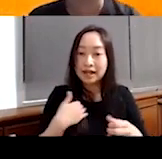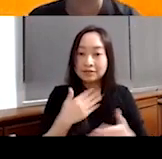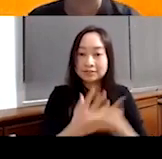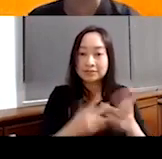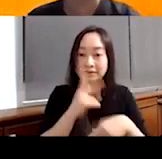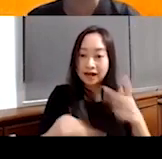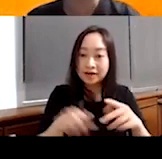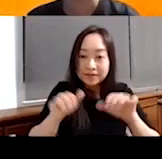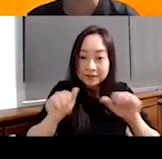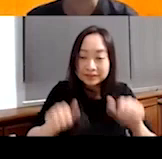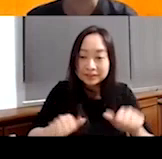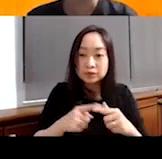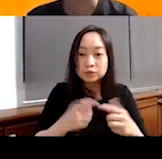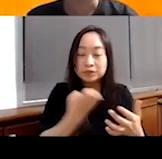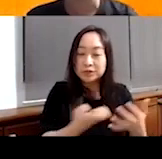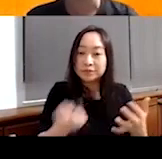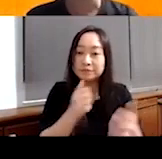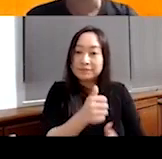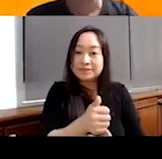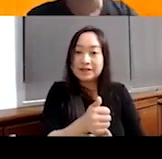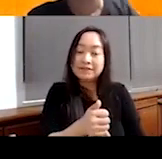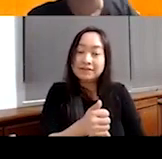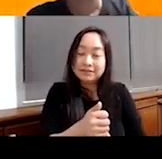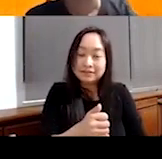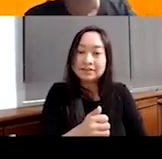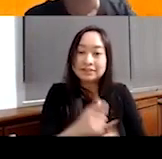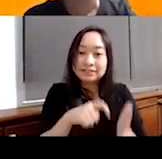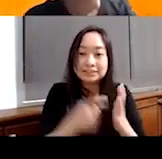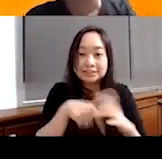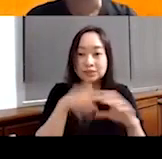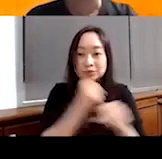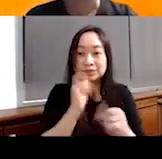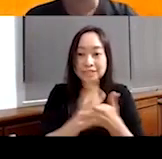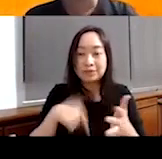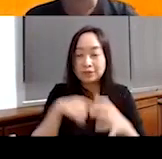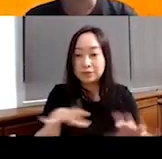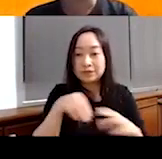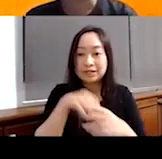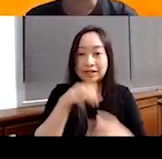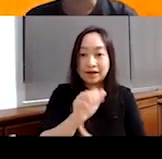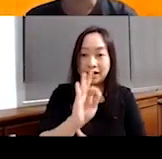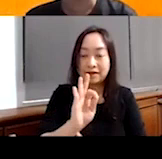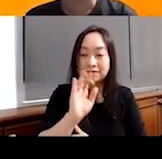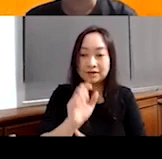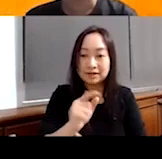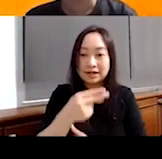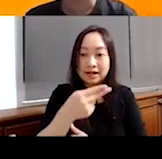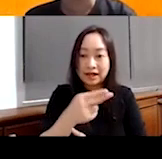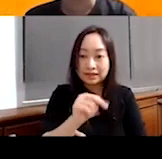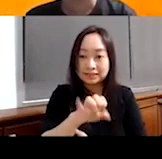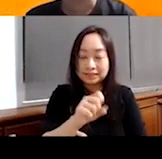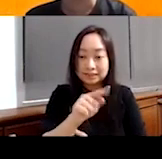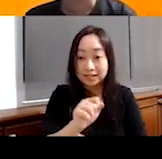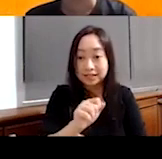ability to equip themselves with is, is quite key in the work that we are doing in Afghanistan. The other one is in the